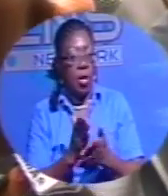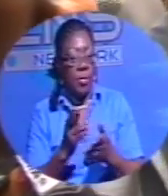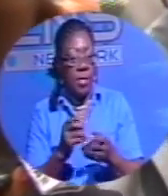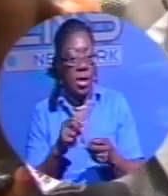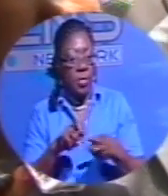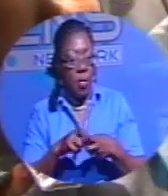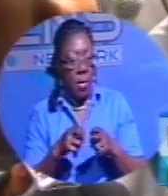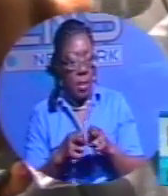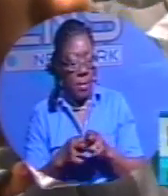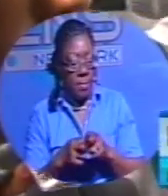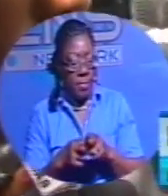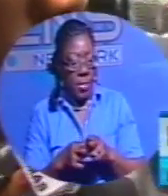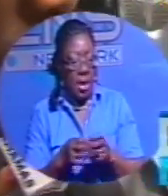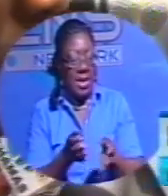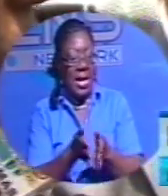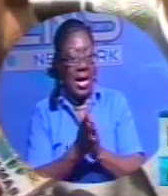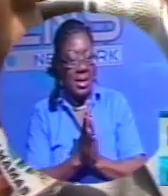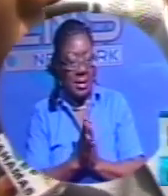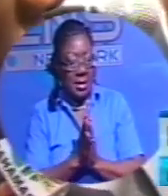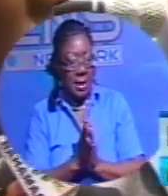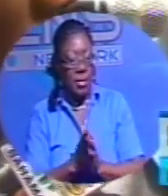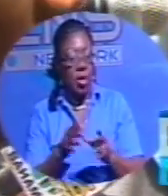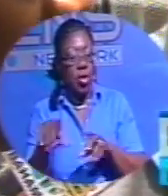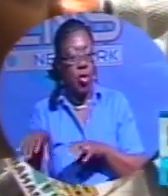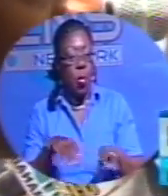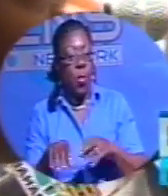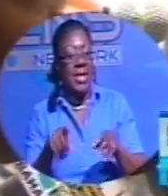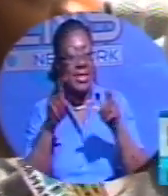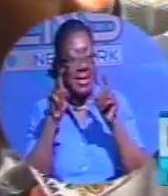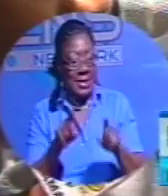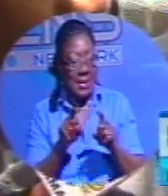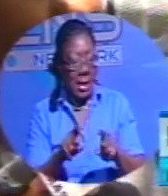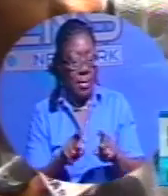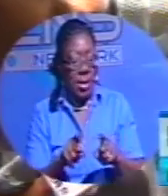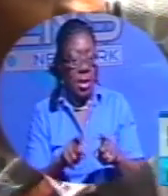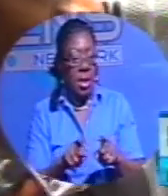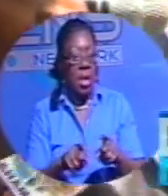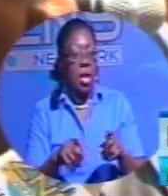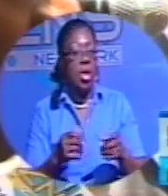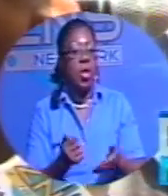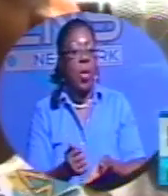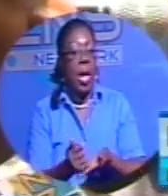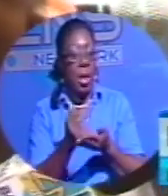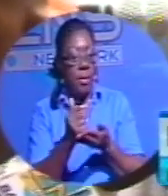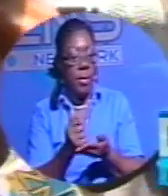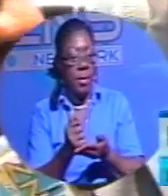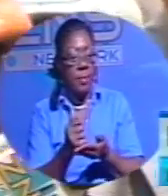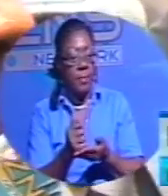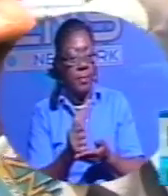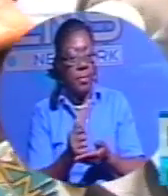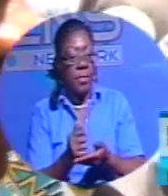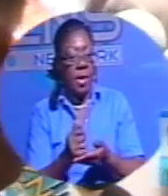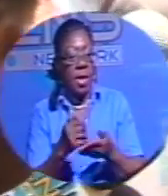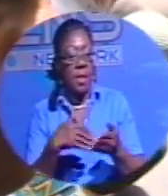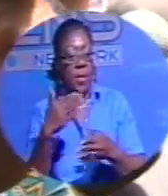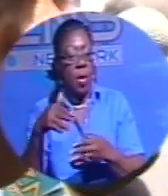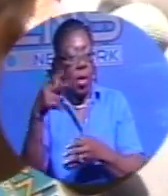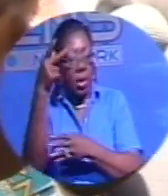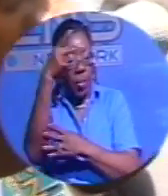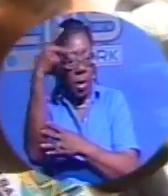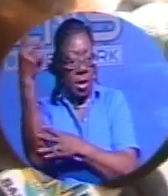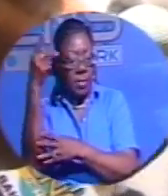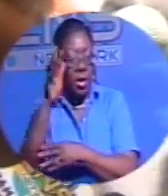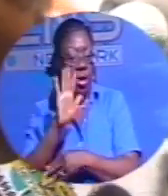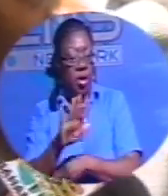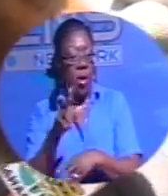intervene. Whatever is necessary to be done to help you, it is beyond the show of the politics, because your